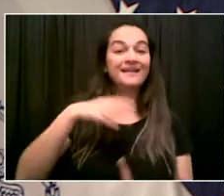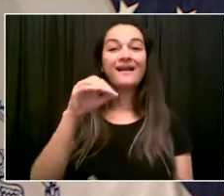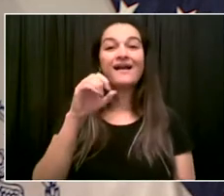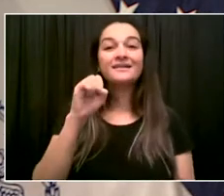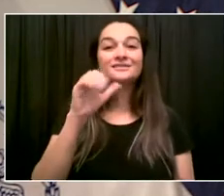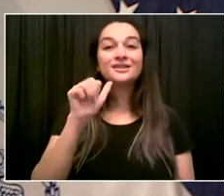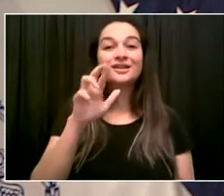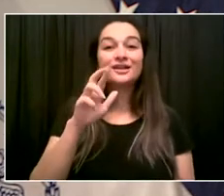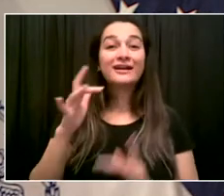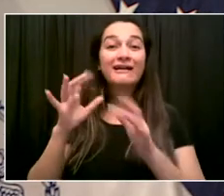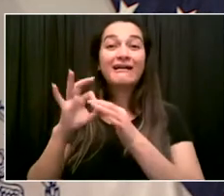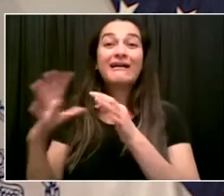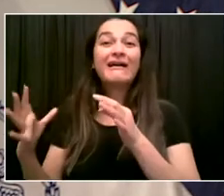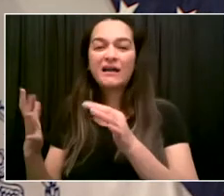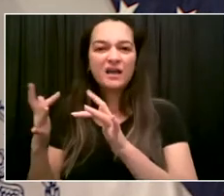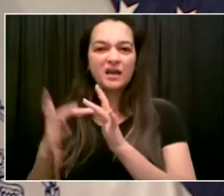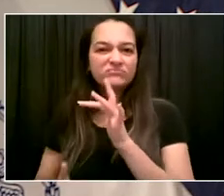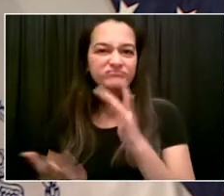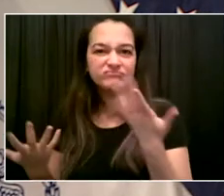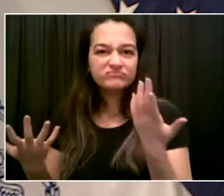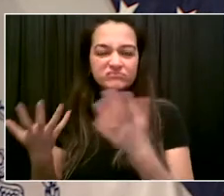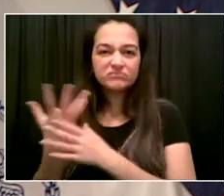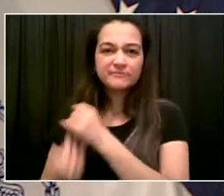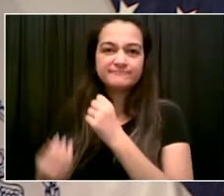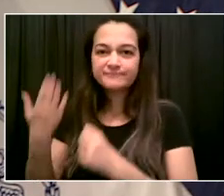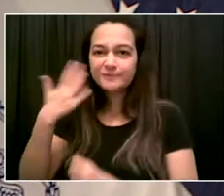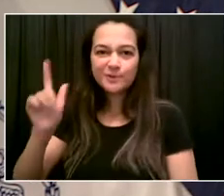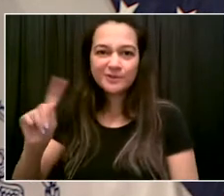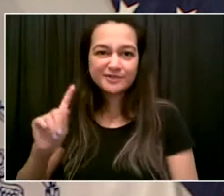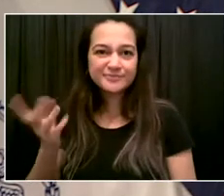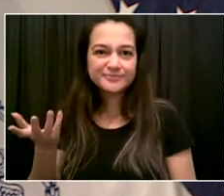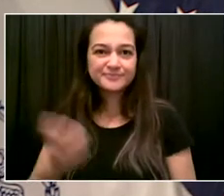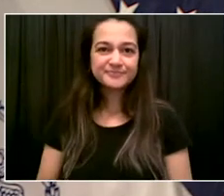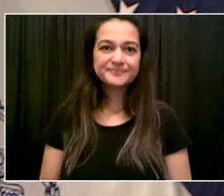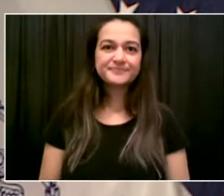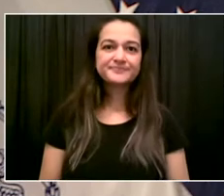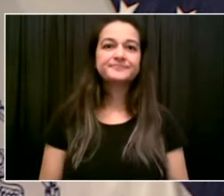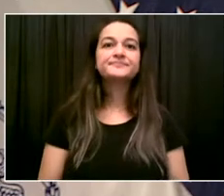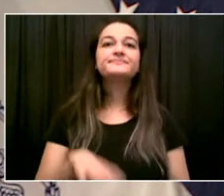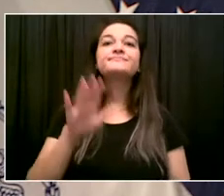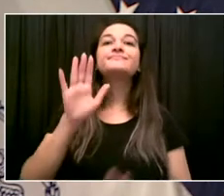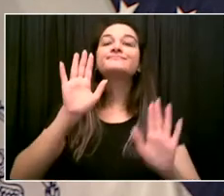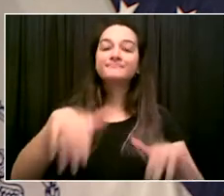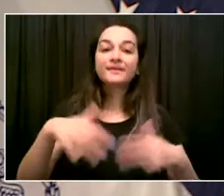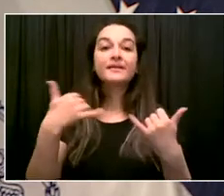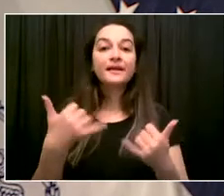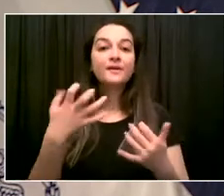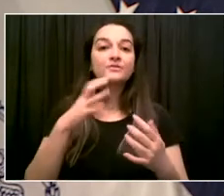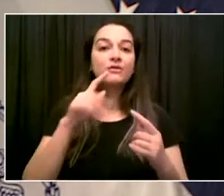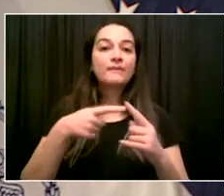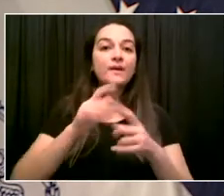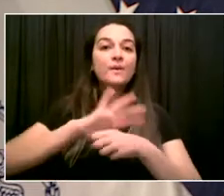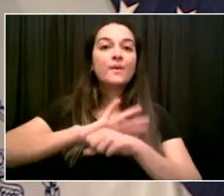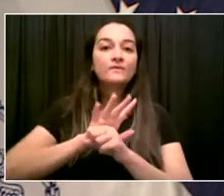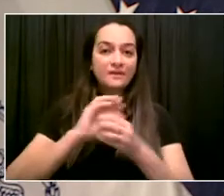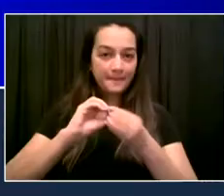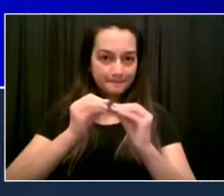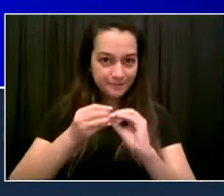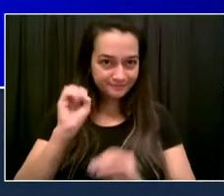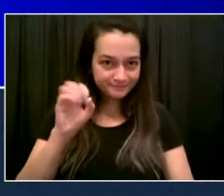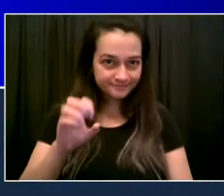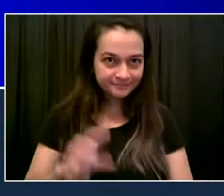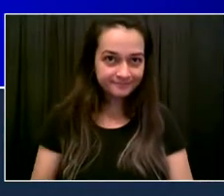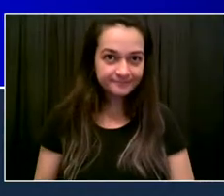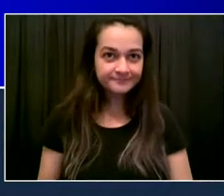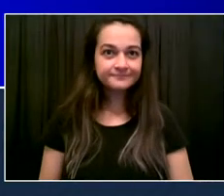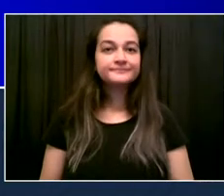as well. And let's do today's indicators. Number one, daily number of people admitted to New York City hospitals for suspected COVID-19. Today's